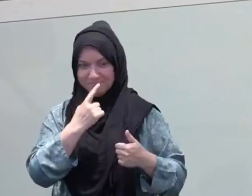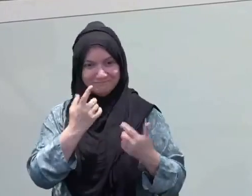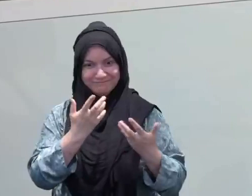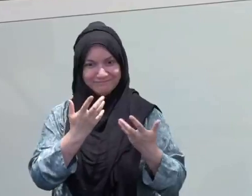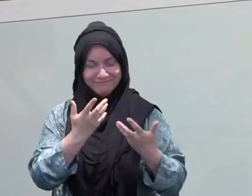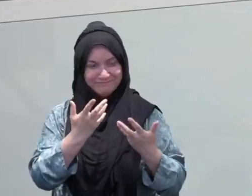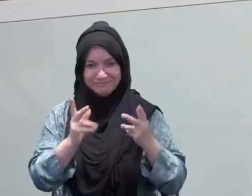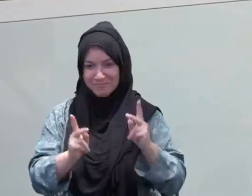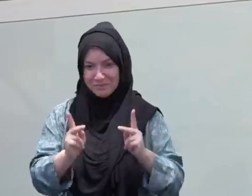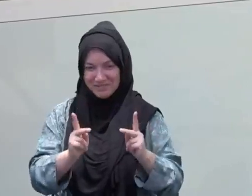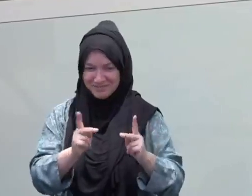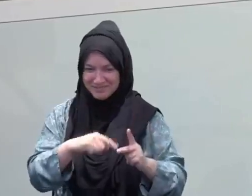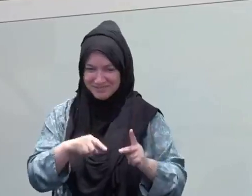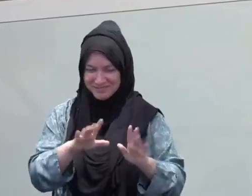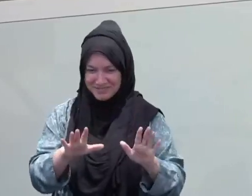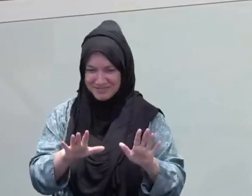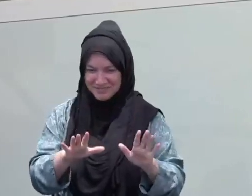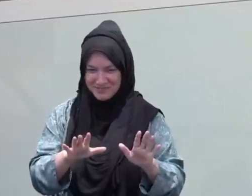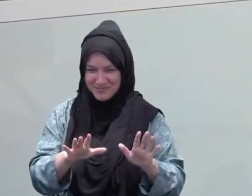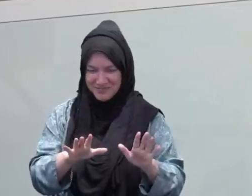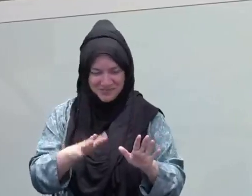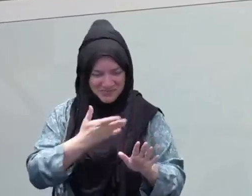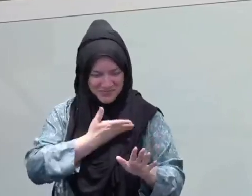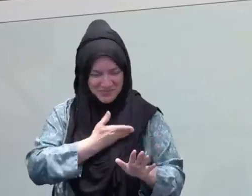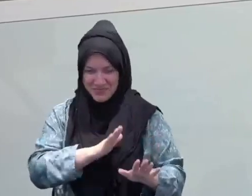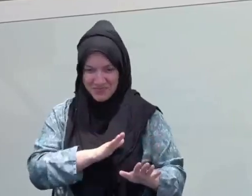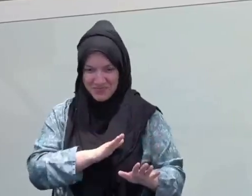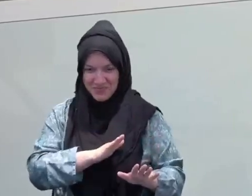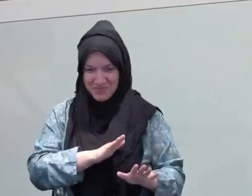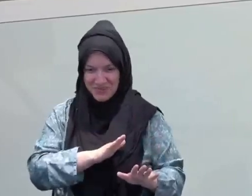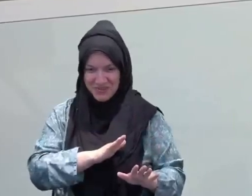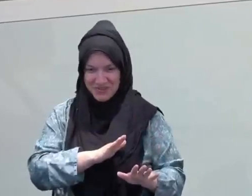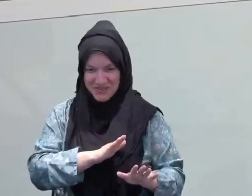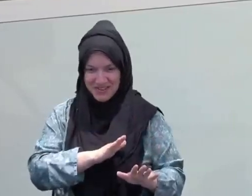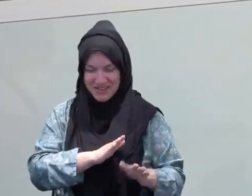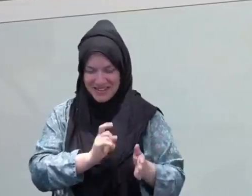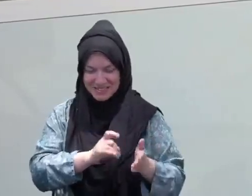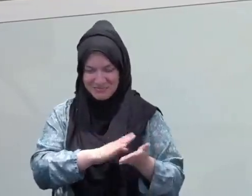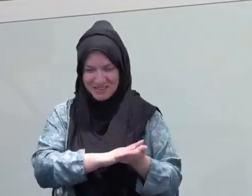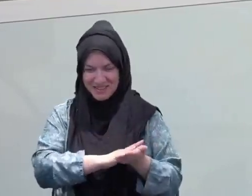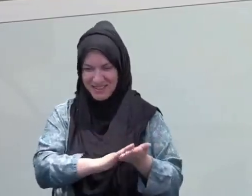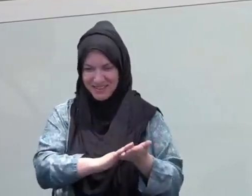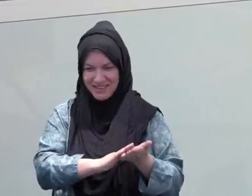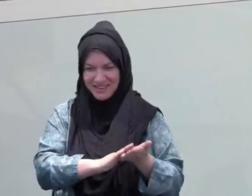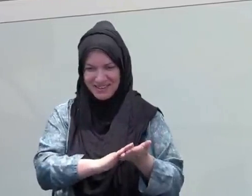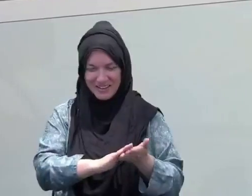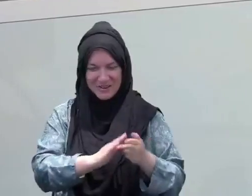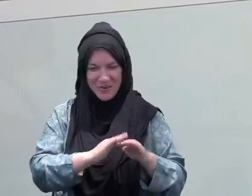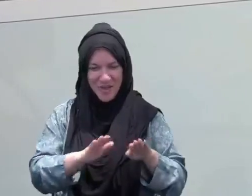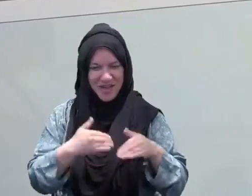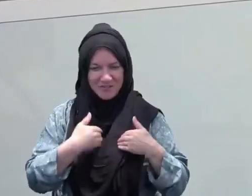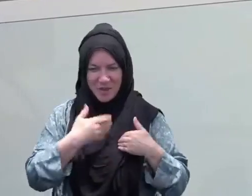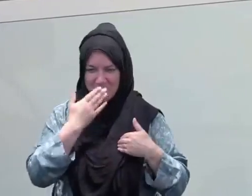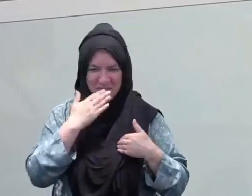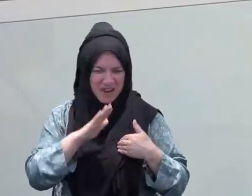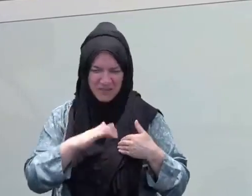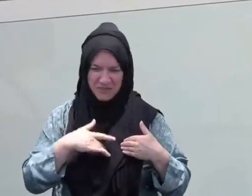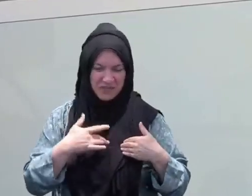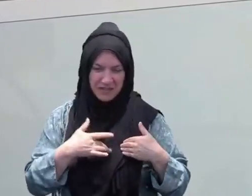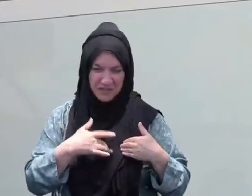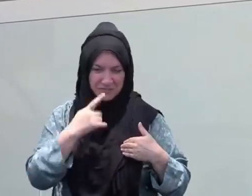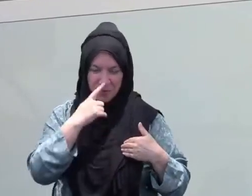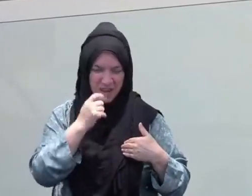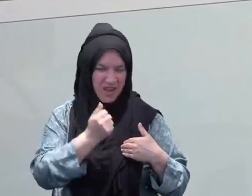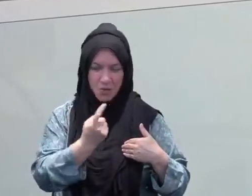So I know we're right at the heels of it. Ibn Mas'ud tonight inshallah we're going to see the hilal of Ramadan or tomorrow night it